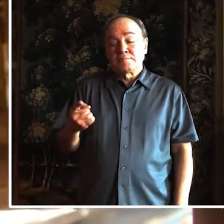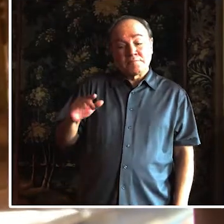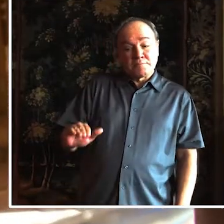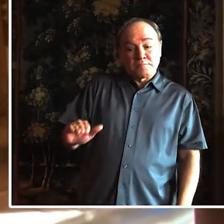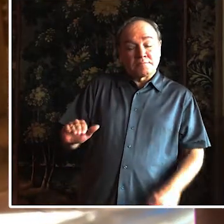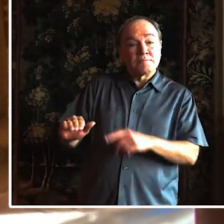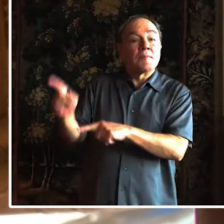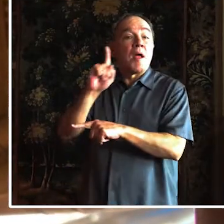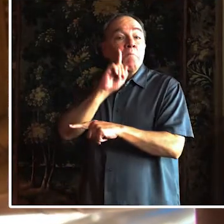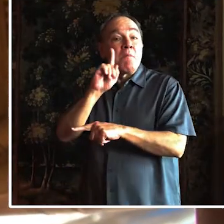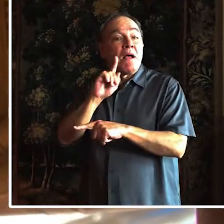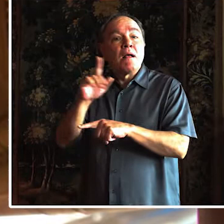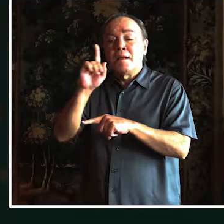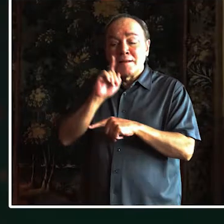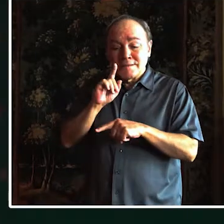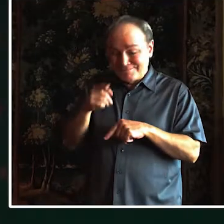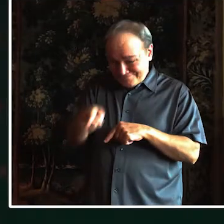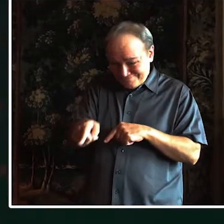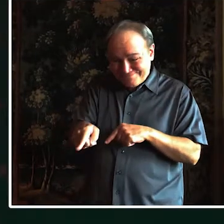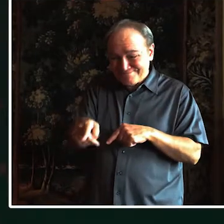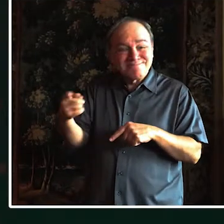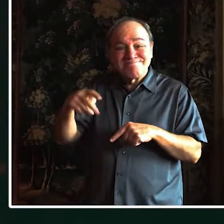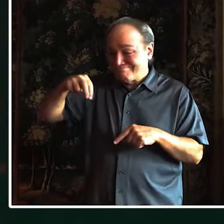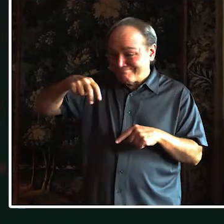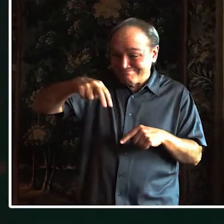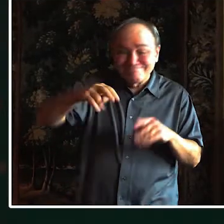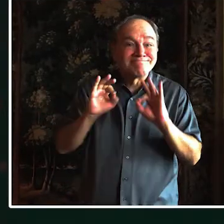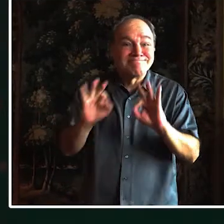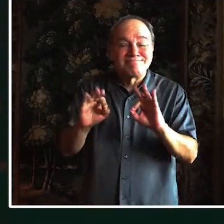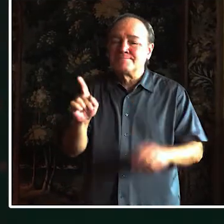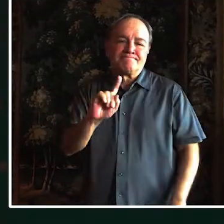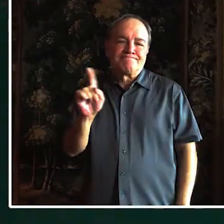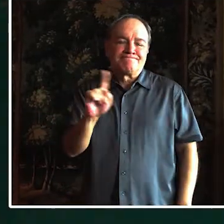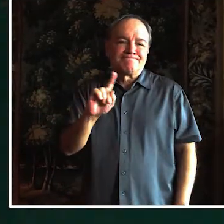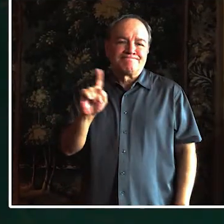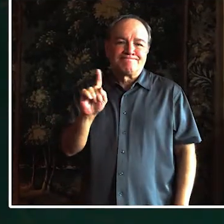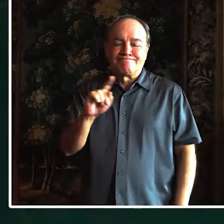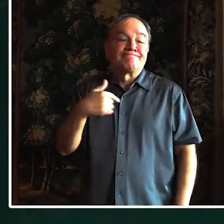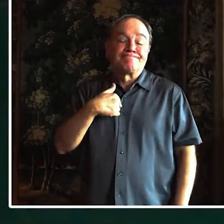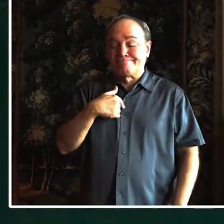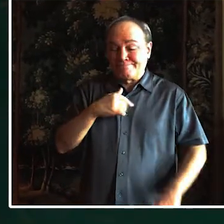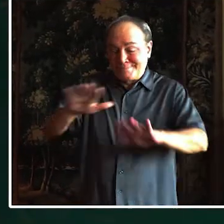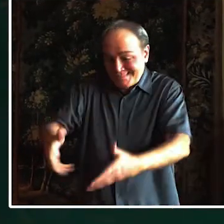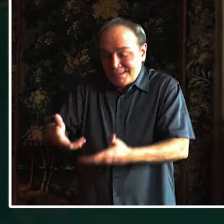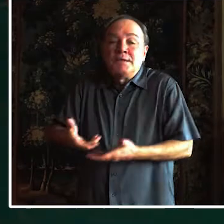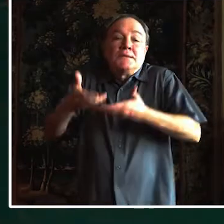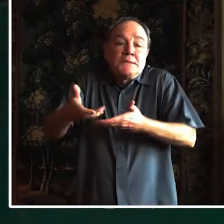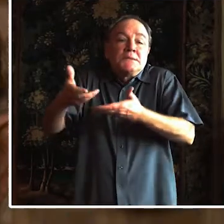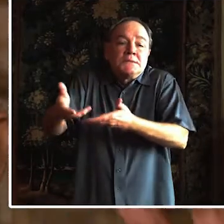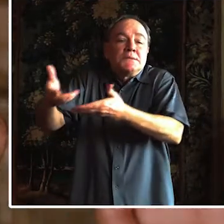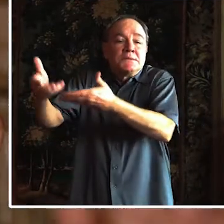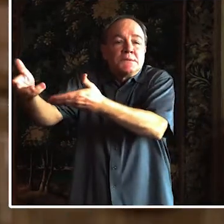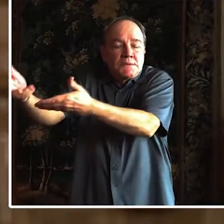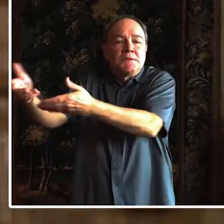Munira Begum, Hashim's mother. Hashim can't walk properly. My other son had to carry him. Sometimes I carried